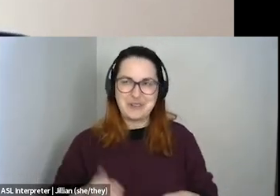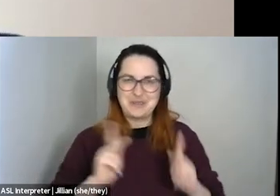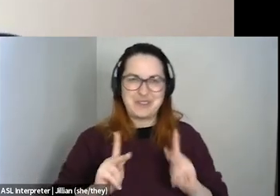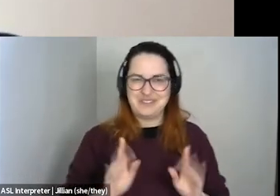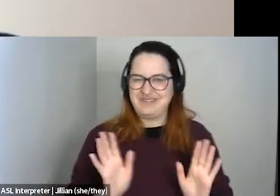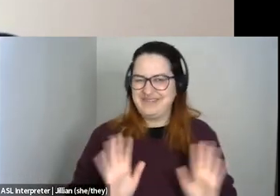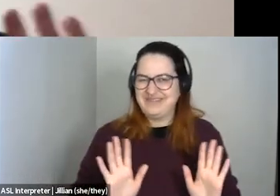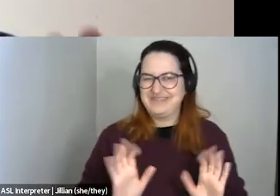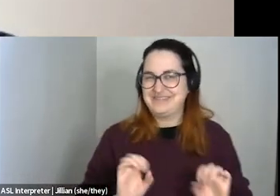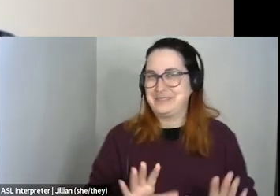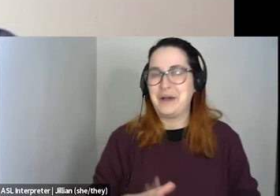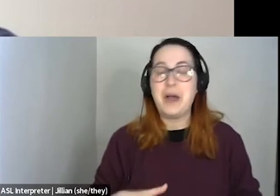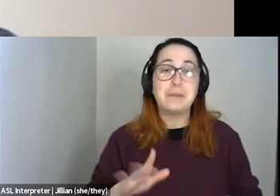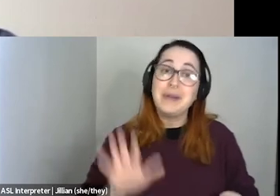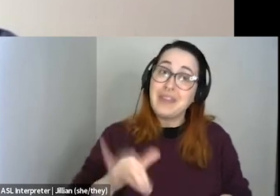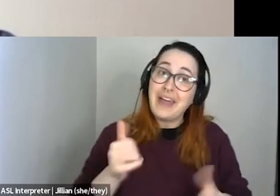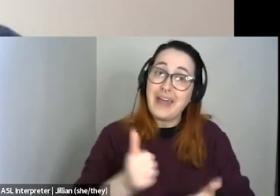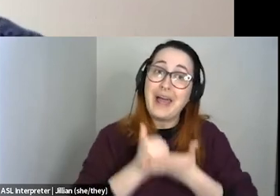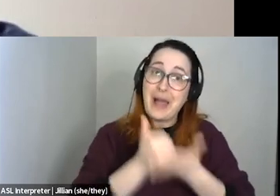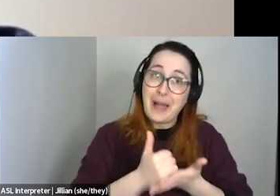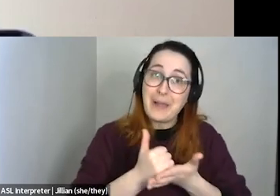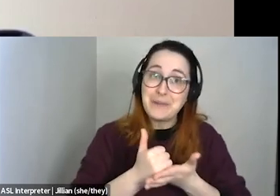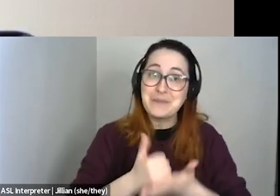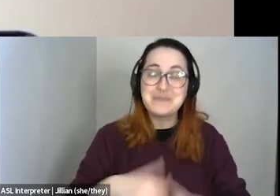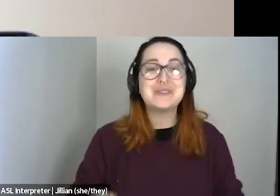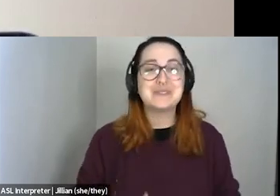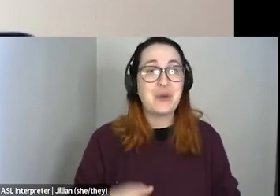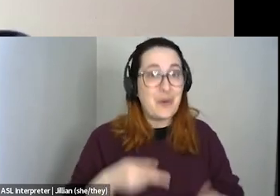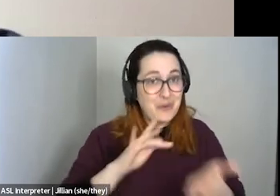practice. So make all pharmacy students role play is what I'm saying. Done.